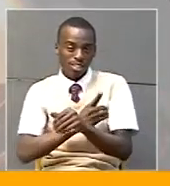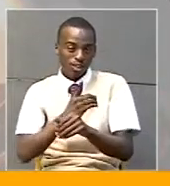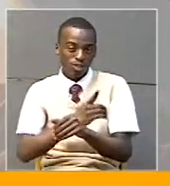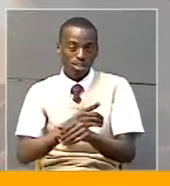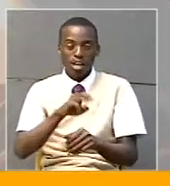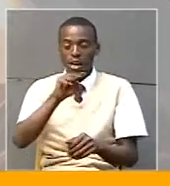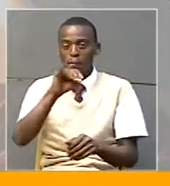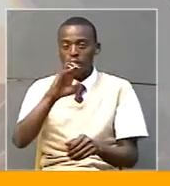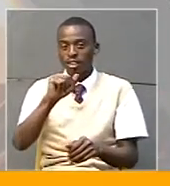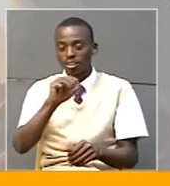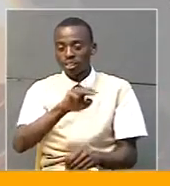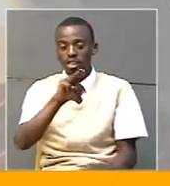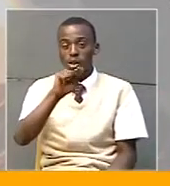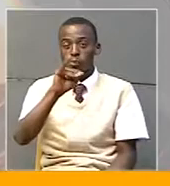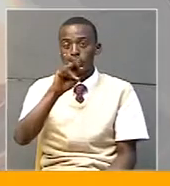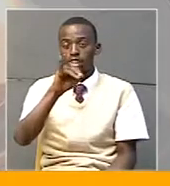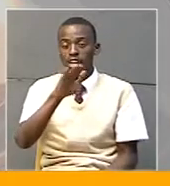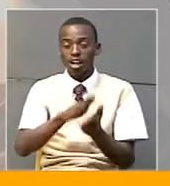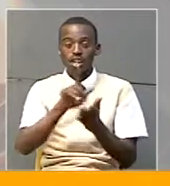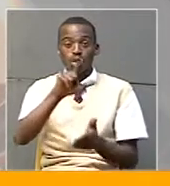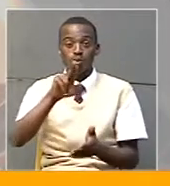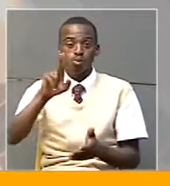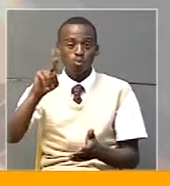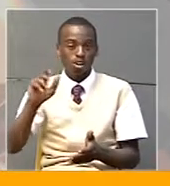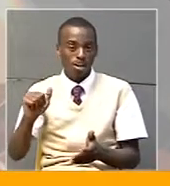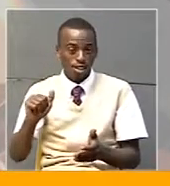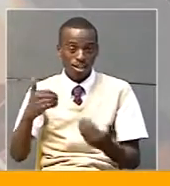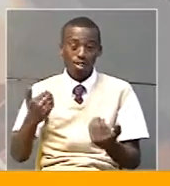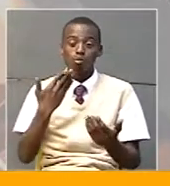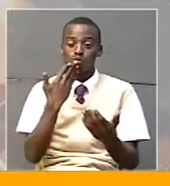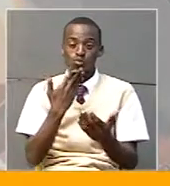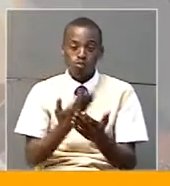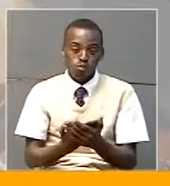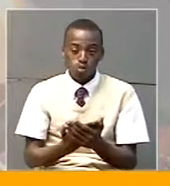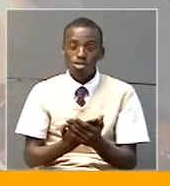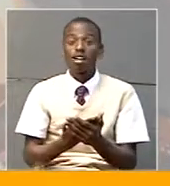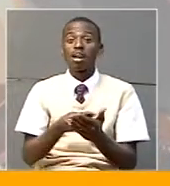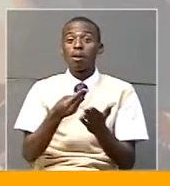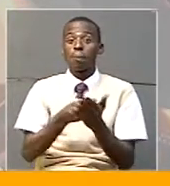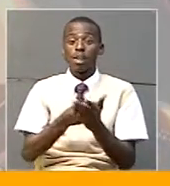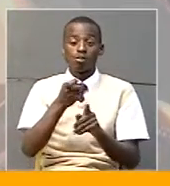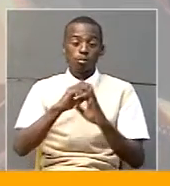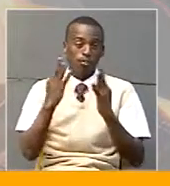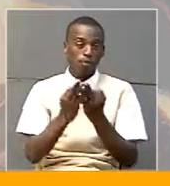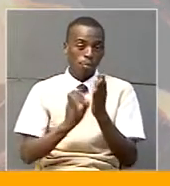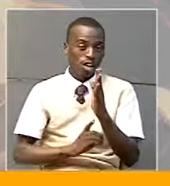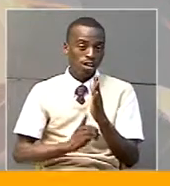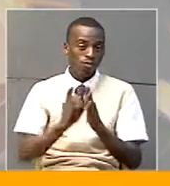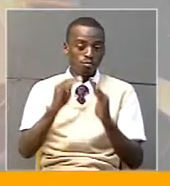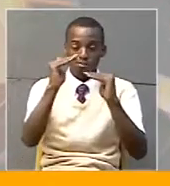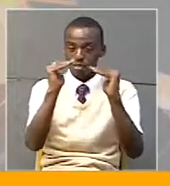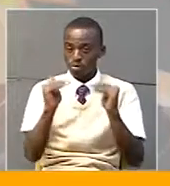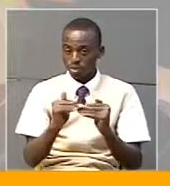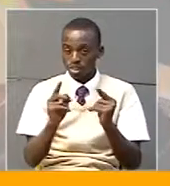Maratcha, Bunyangabu and Luka and it has already left increased household incomes and developed infrastructure